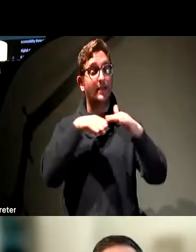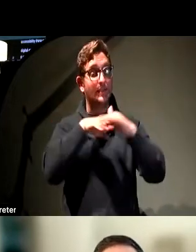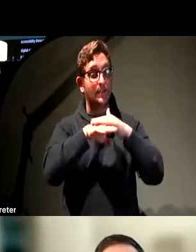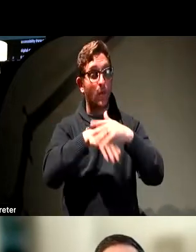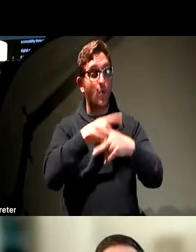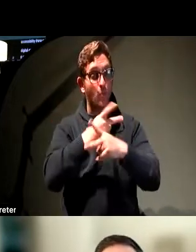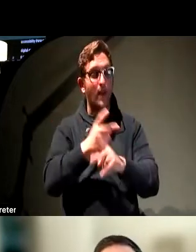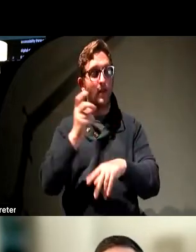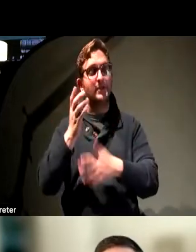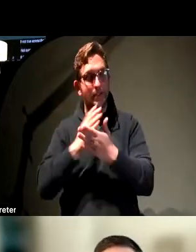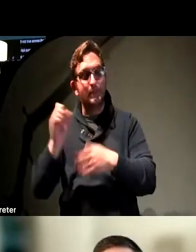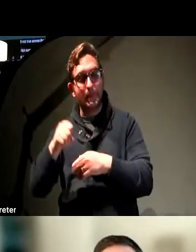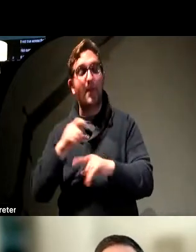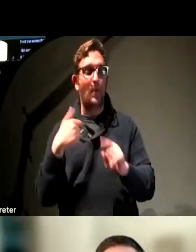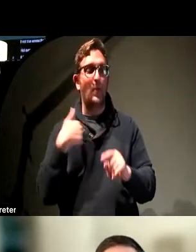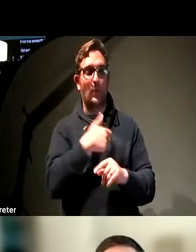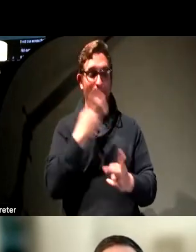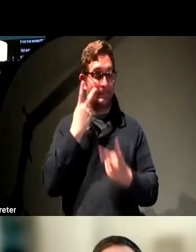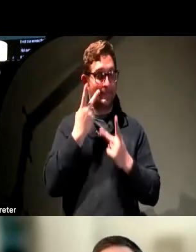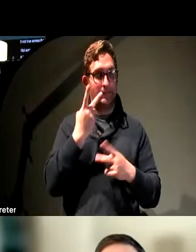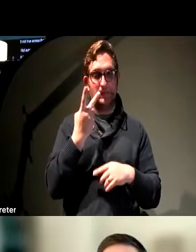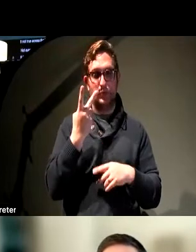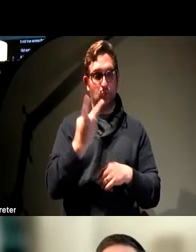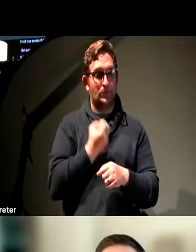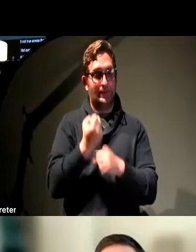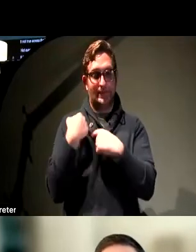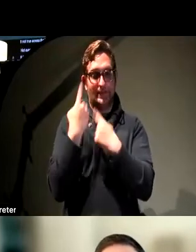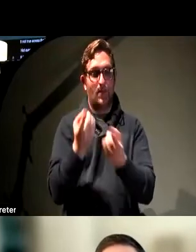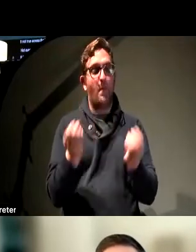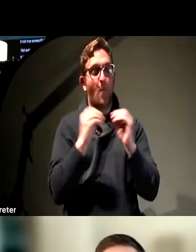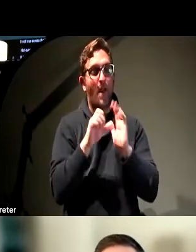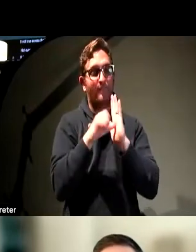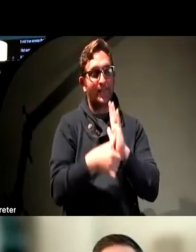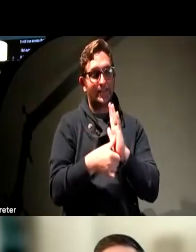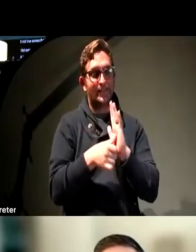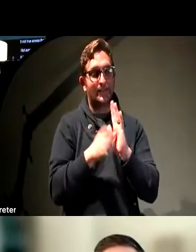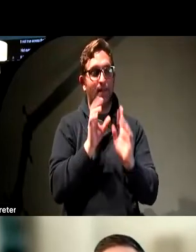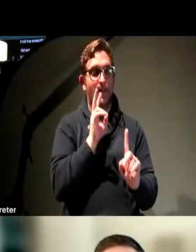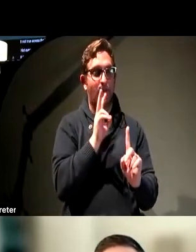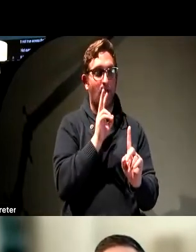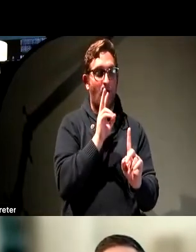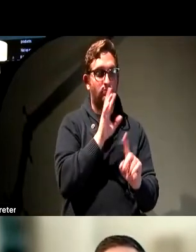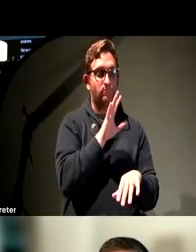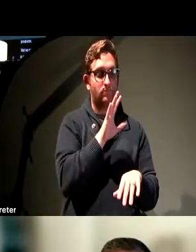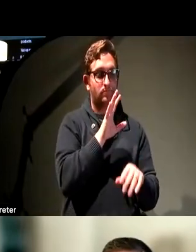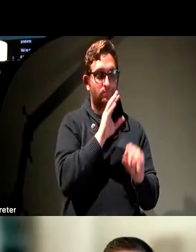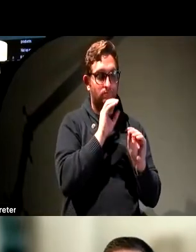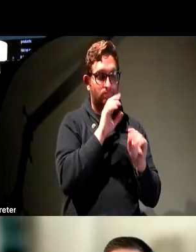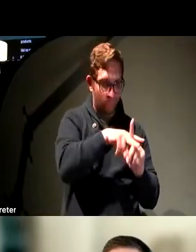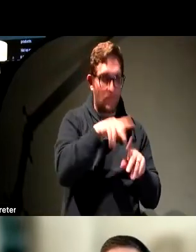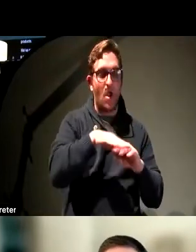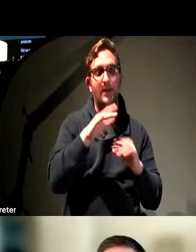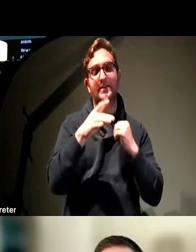we've definitely seen in the last two years more emphasis placed on digital accessibility. Even then,